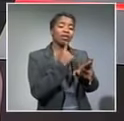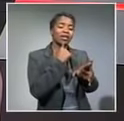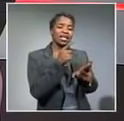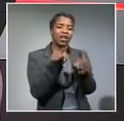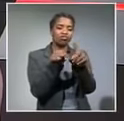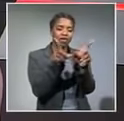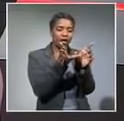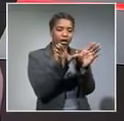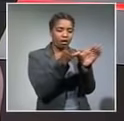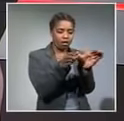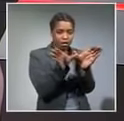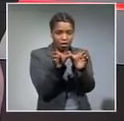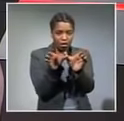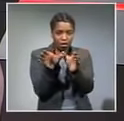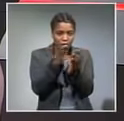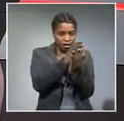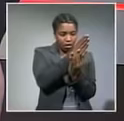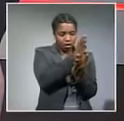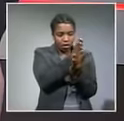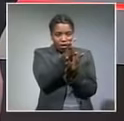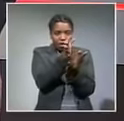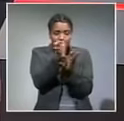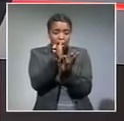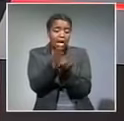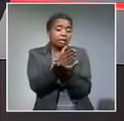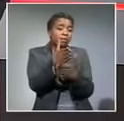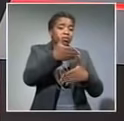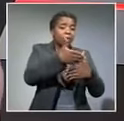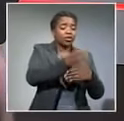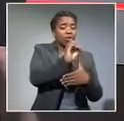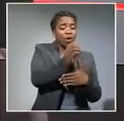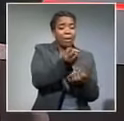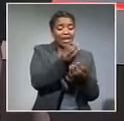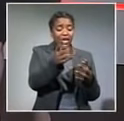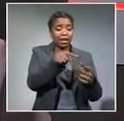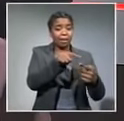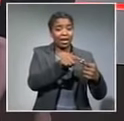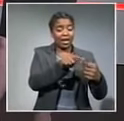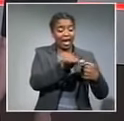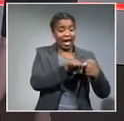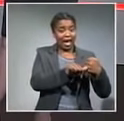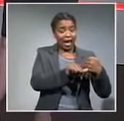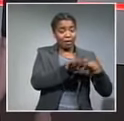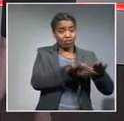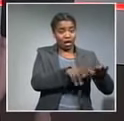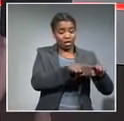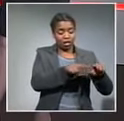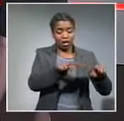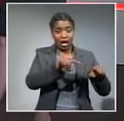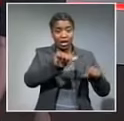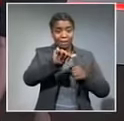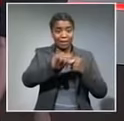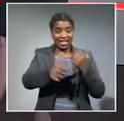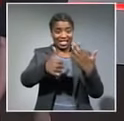sectors within the economy are performing in terms of job capacity so overall between april and june south africa's formal economy